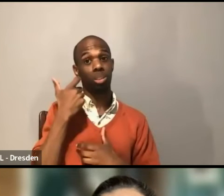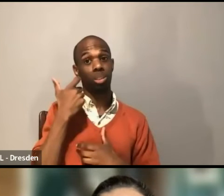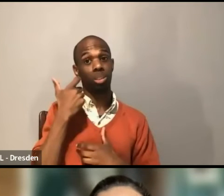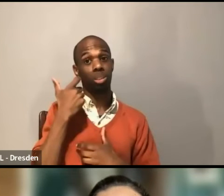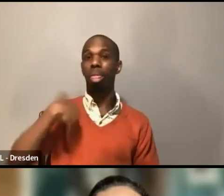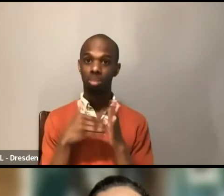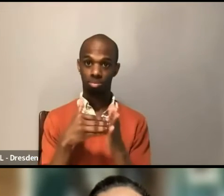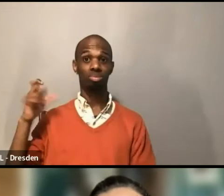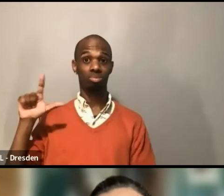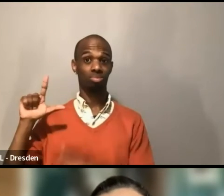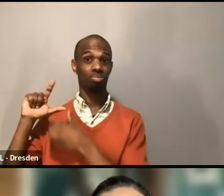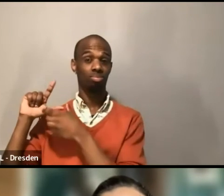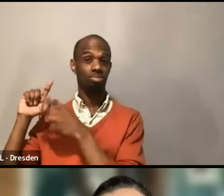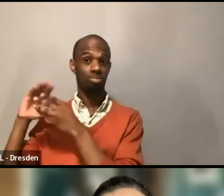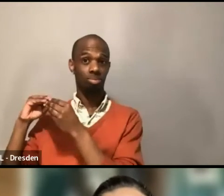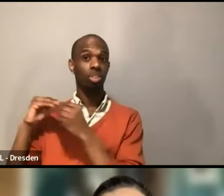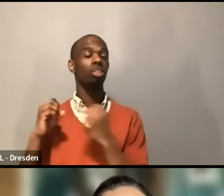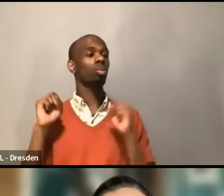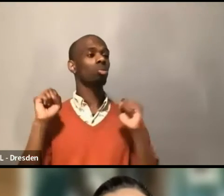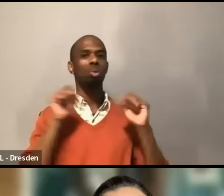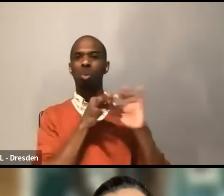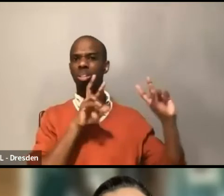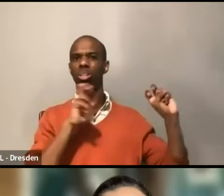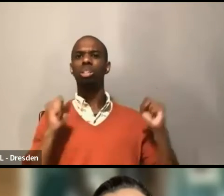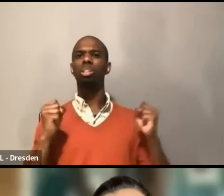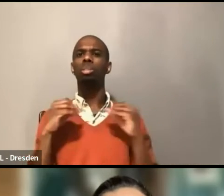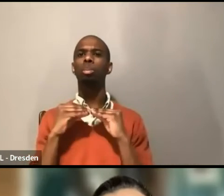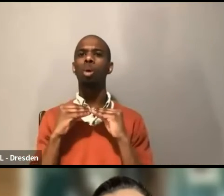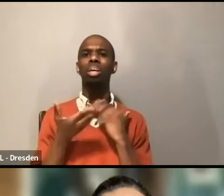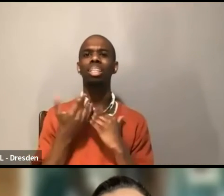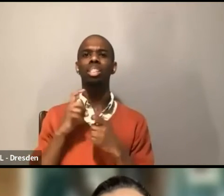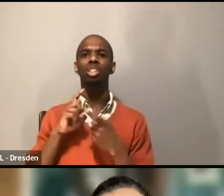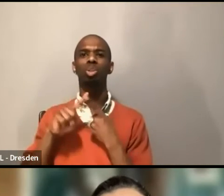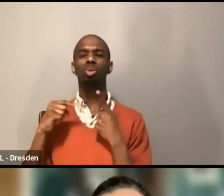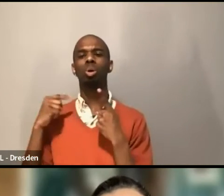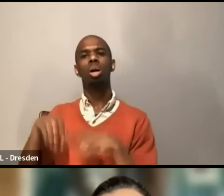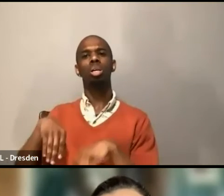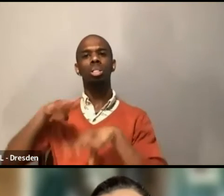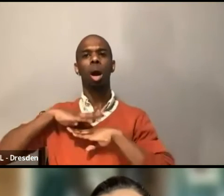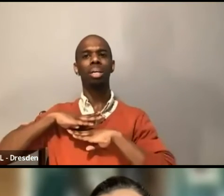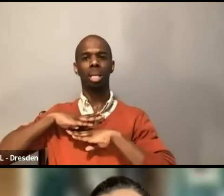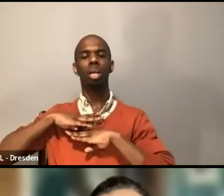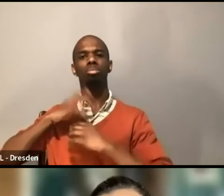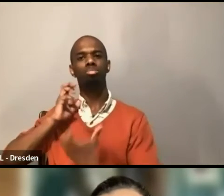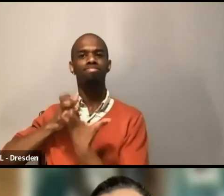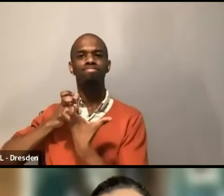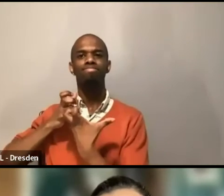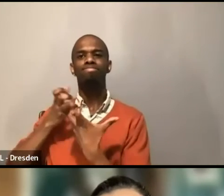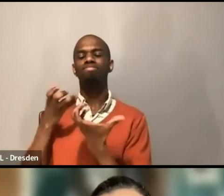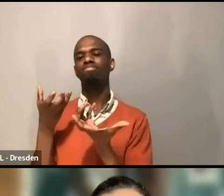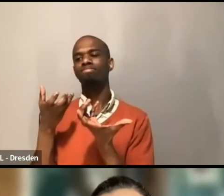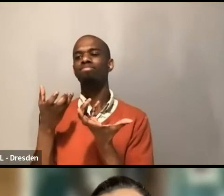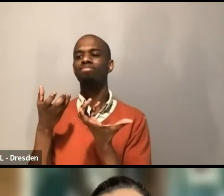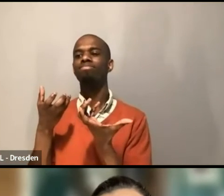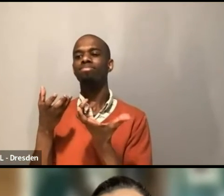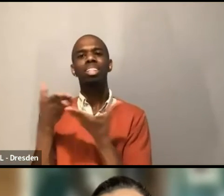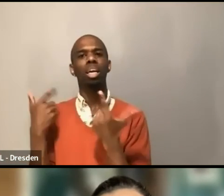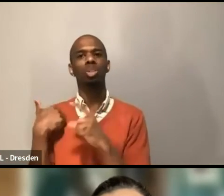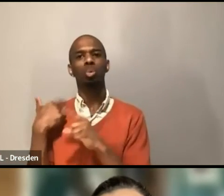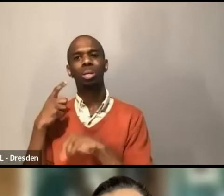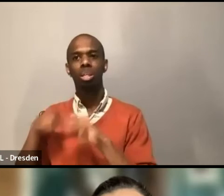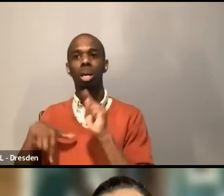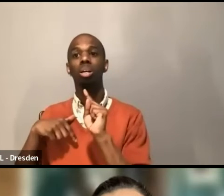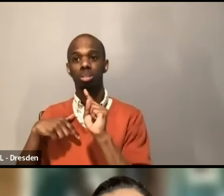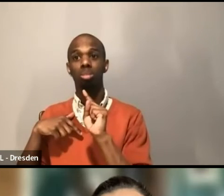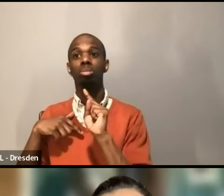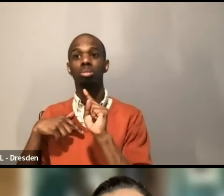accommodate expenses than we think they can water filling a glass. Yeah, 100%. I think that, you know, as producers, you all engaged